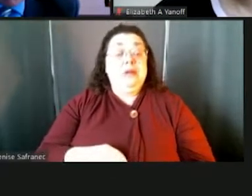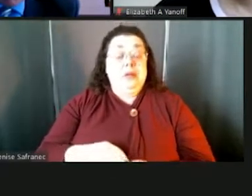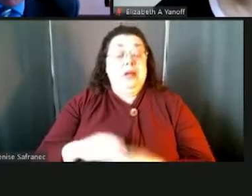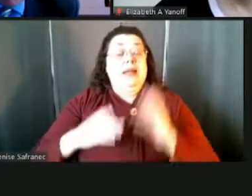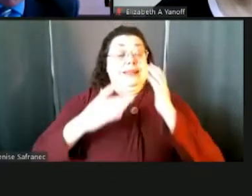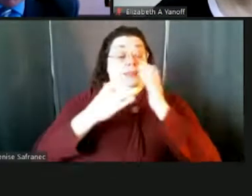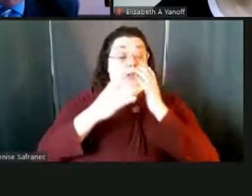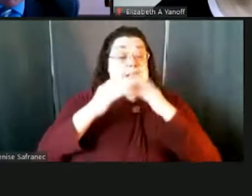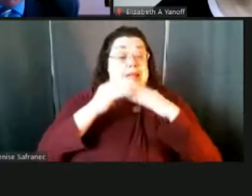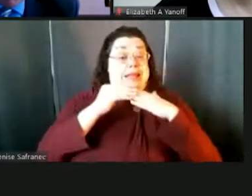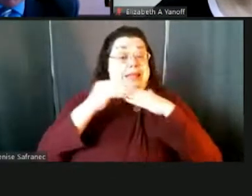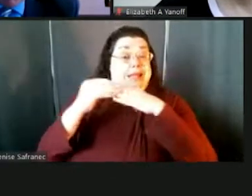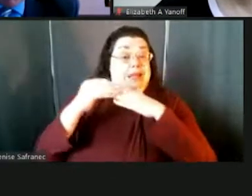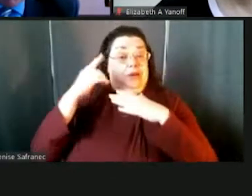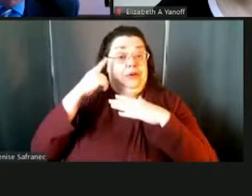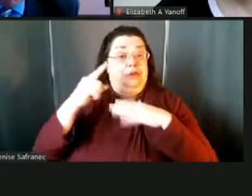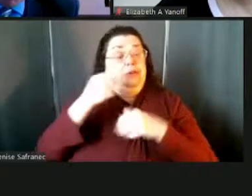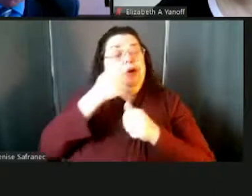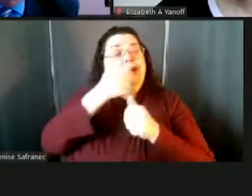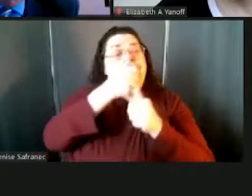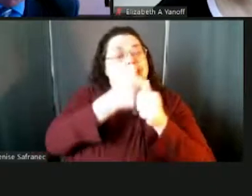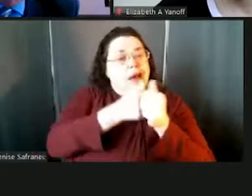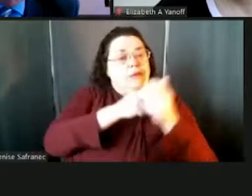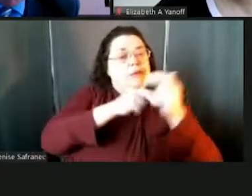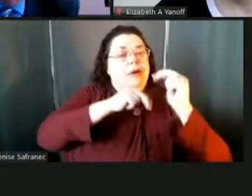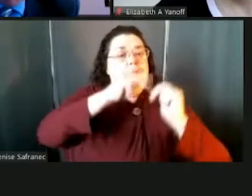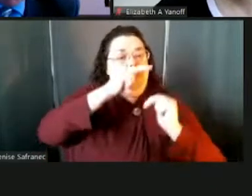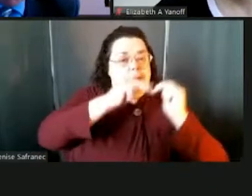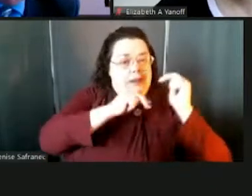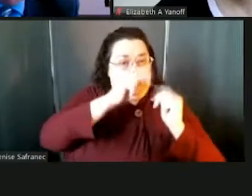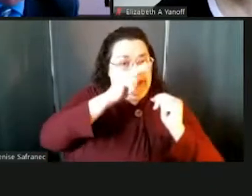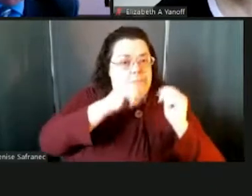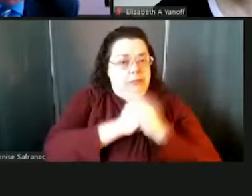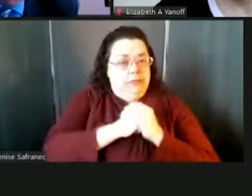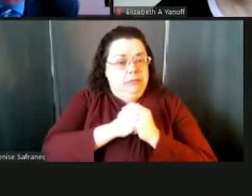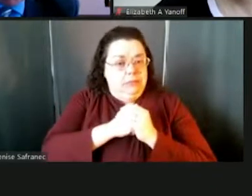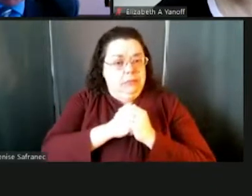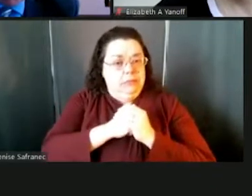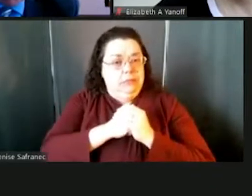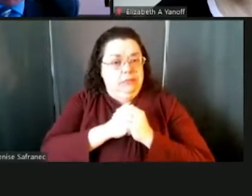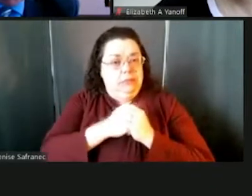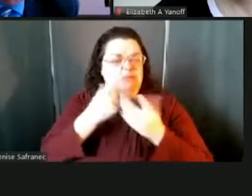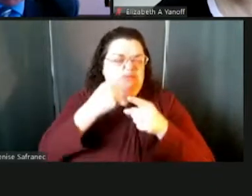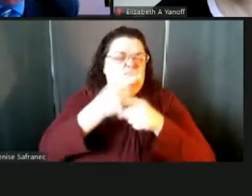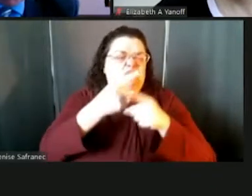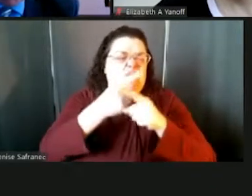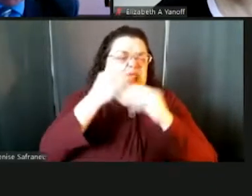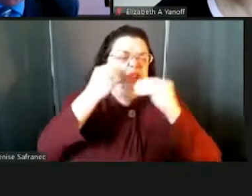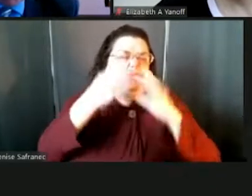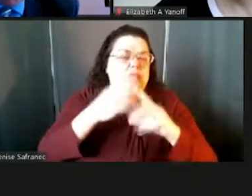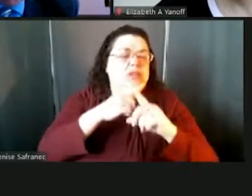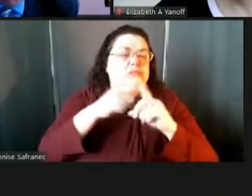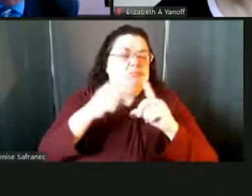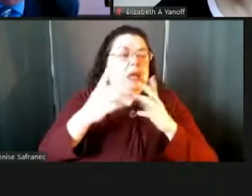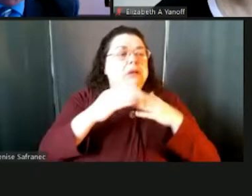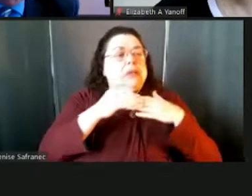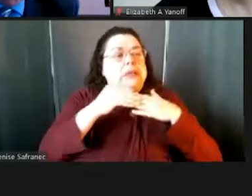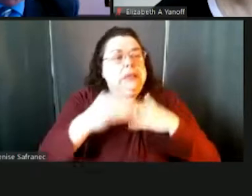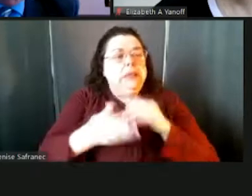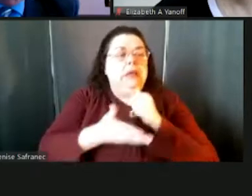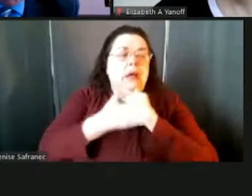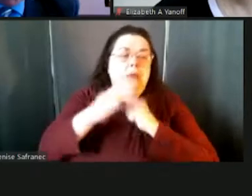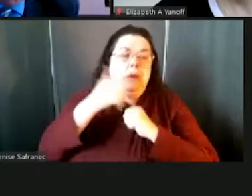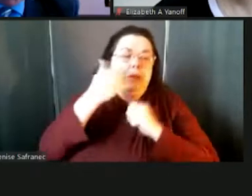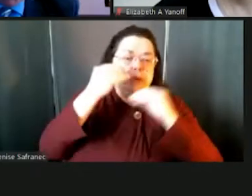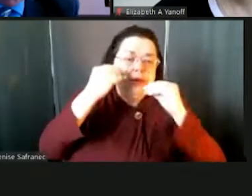uh, you know, that are full-time teachers, but they get a little extra stipend to, to act as technology leaders in their district. So